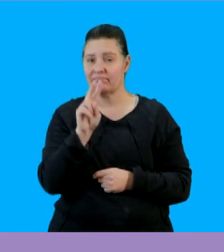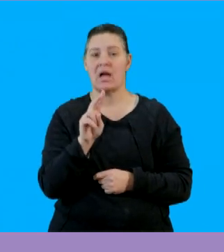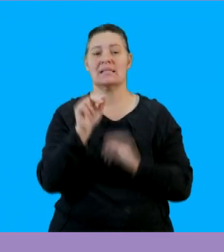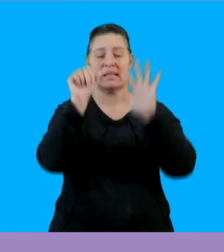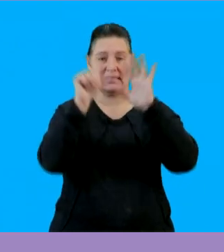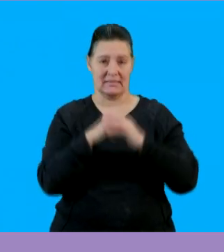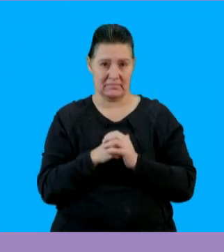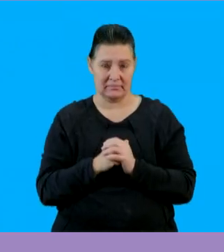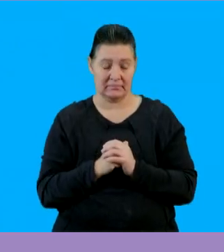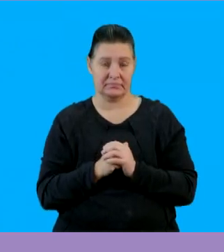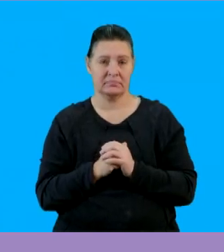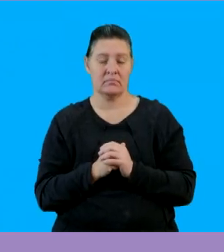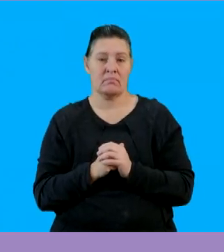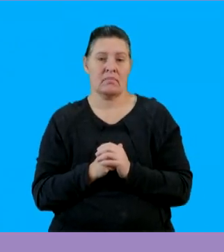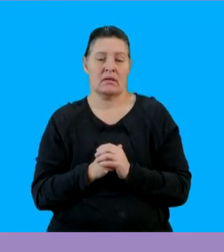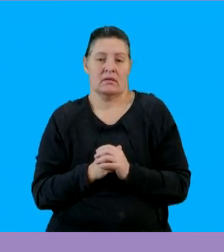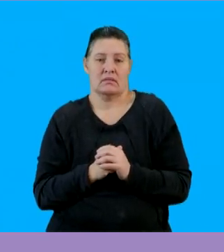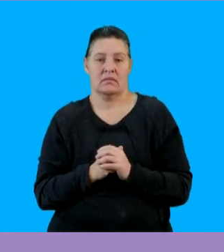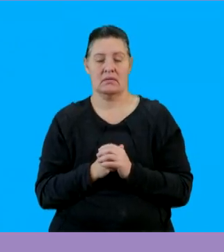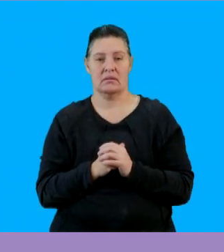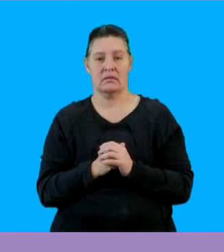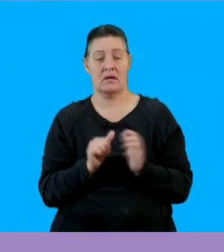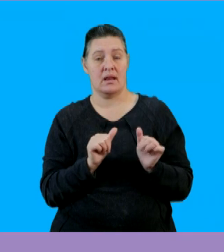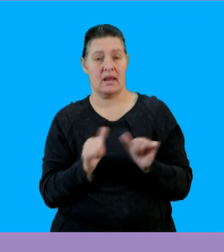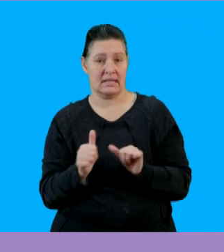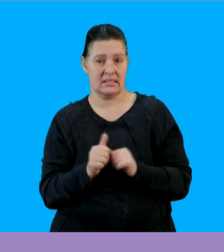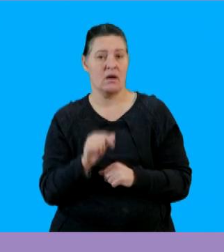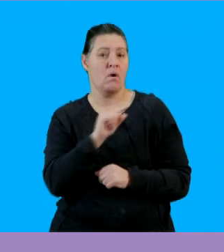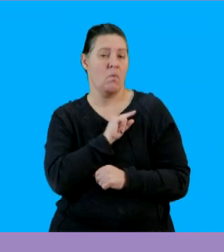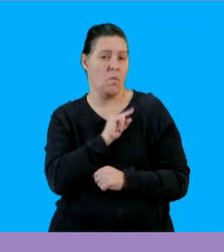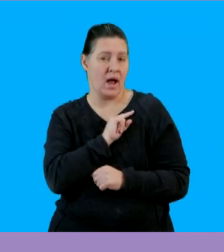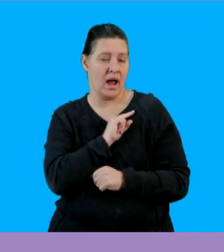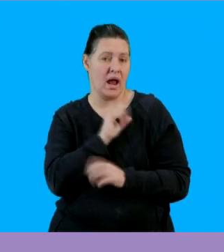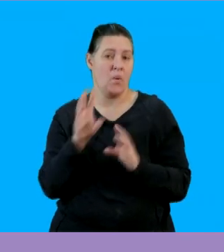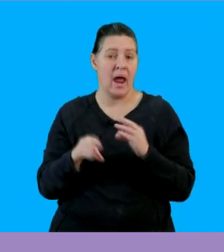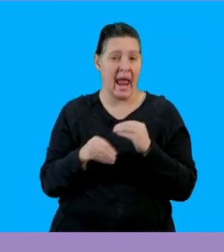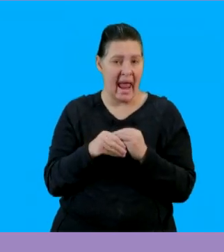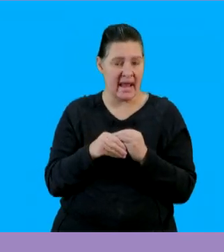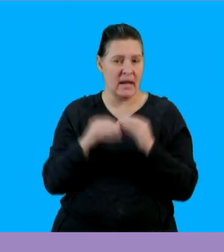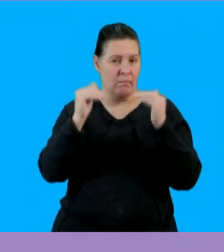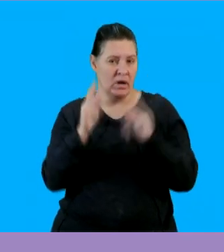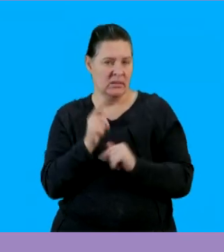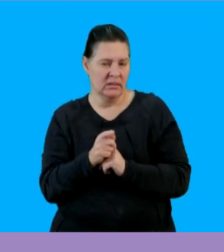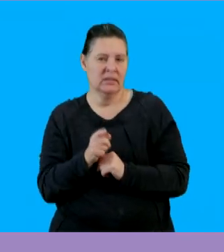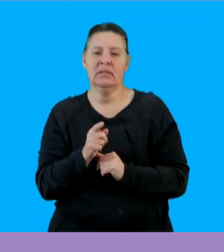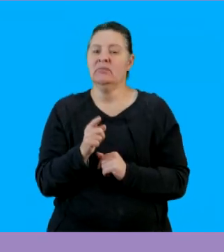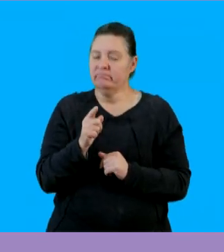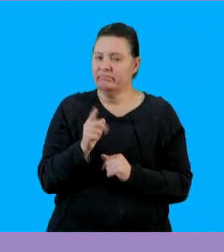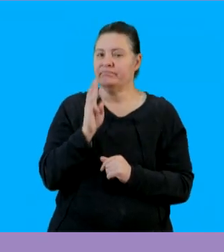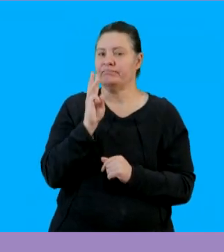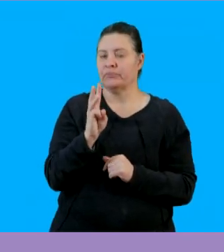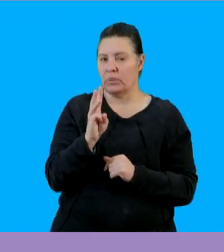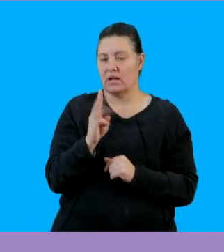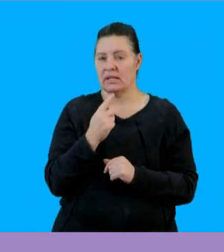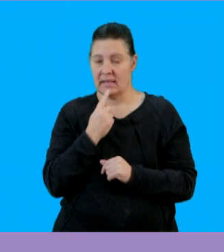be an exponent 6 right then next because we are adding in the next bracket that we are